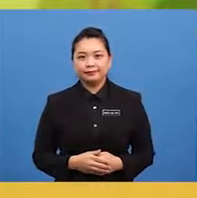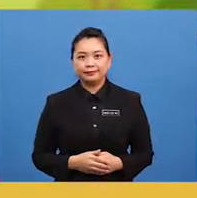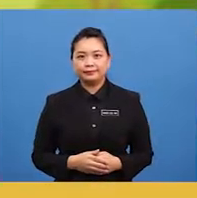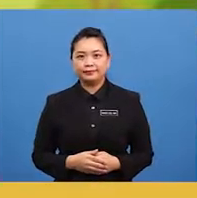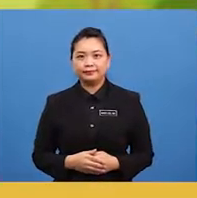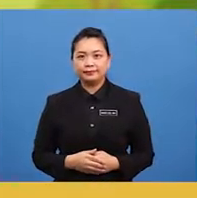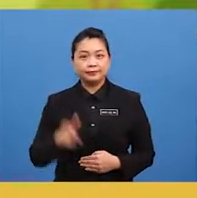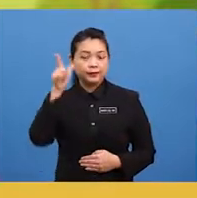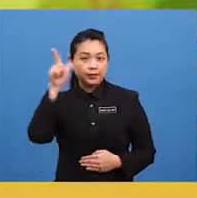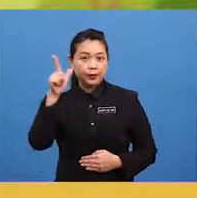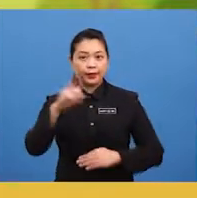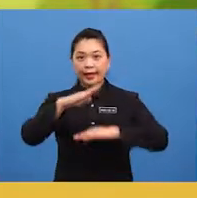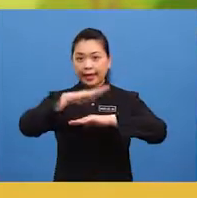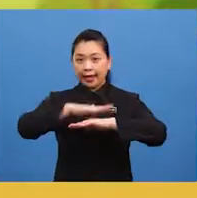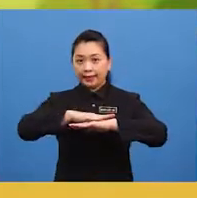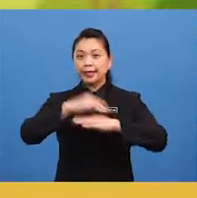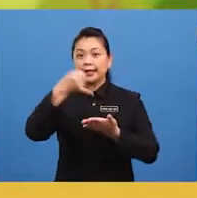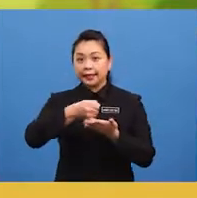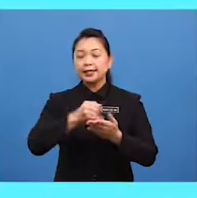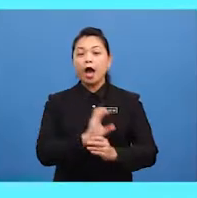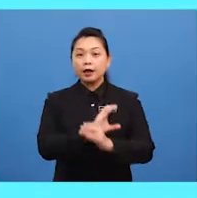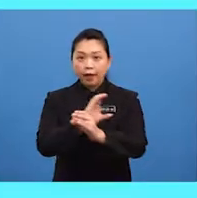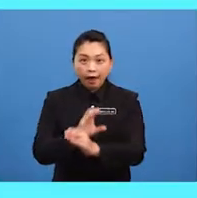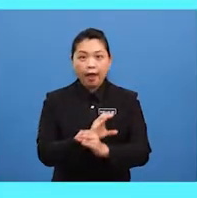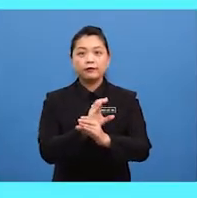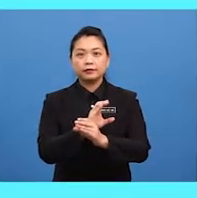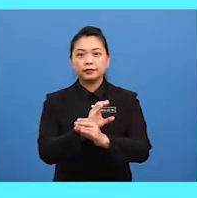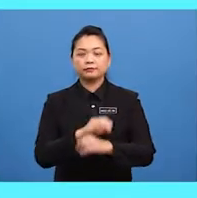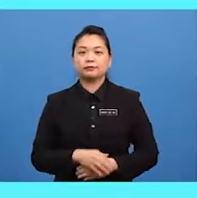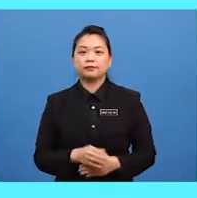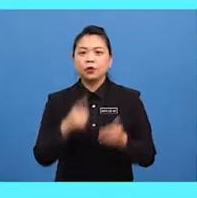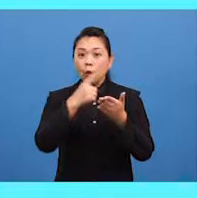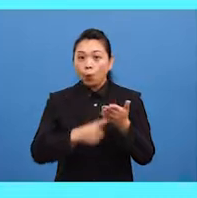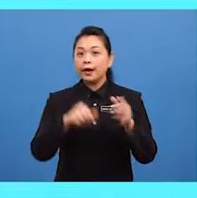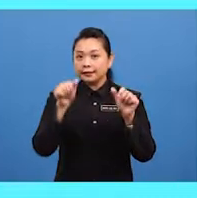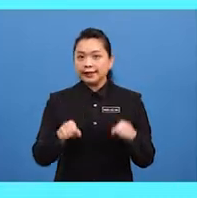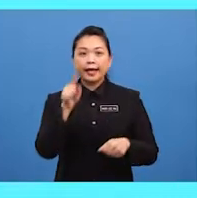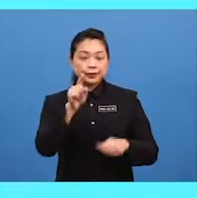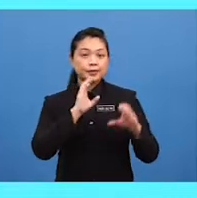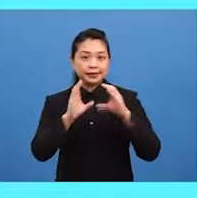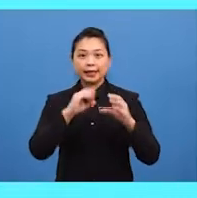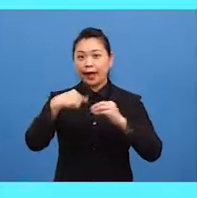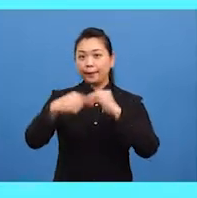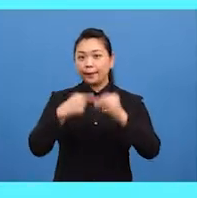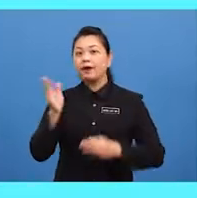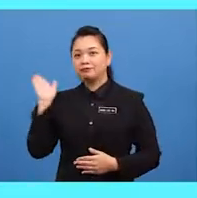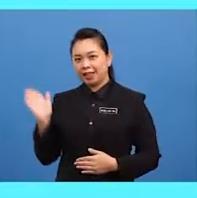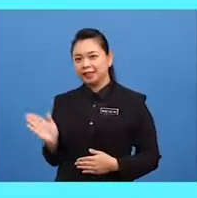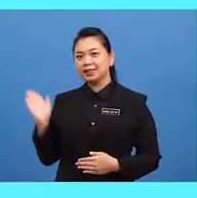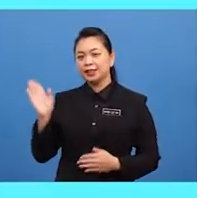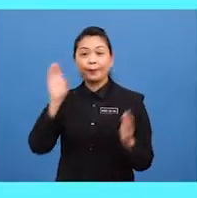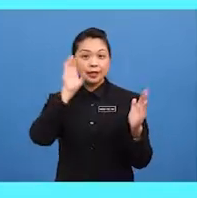Look at it carefully. What can you say about this picture?